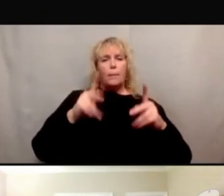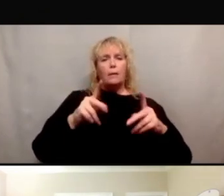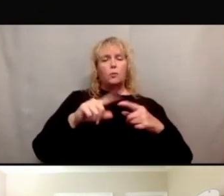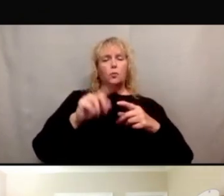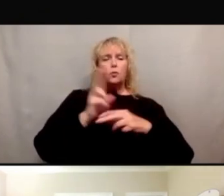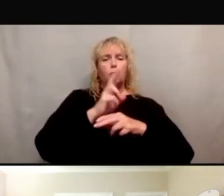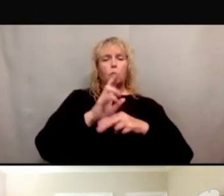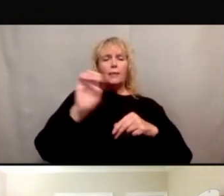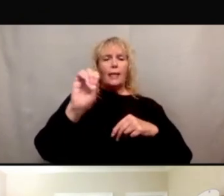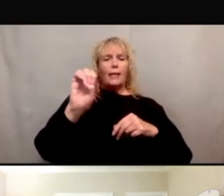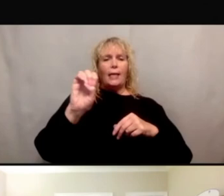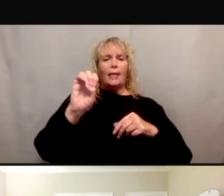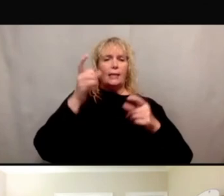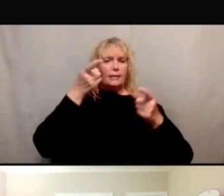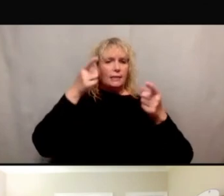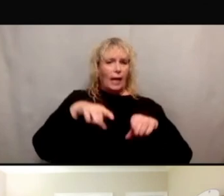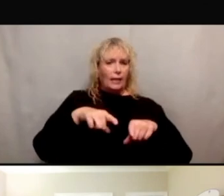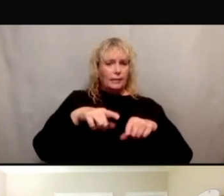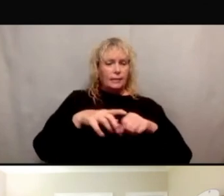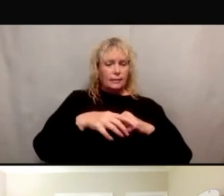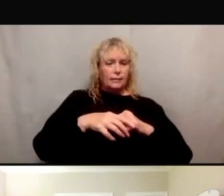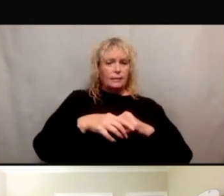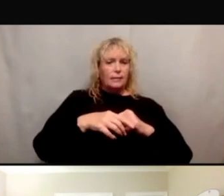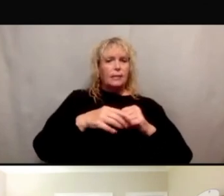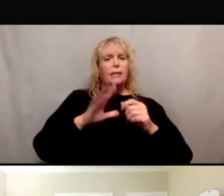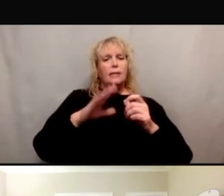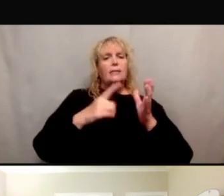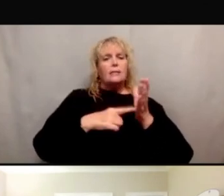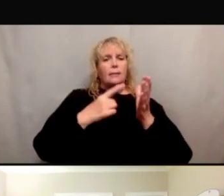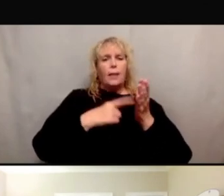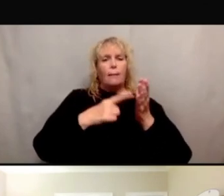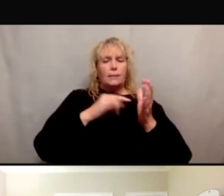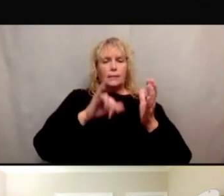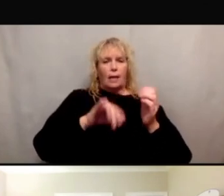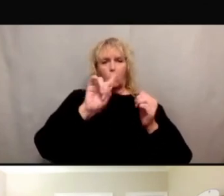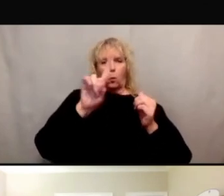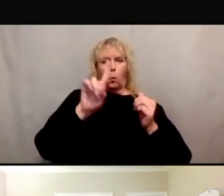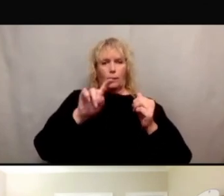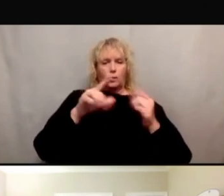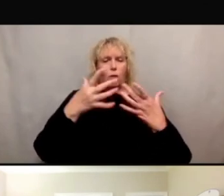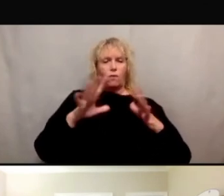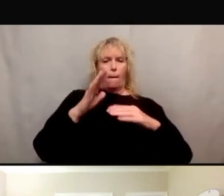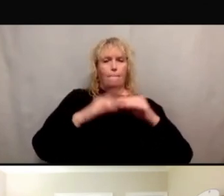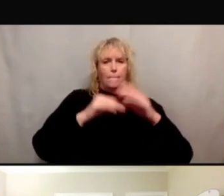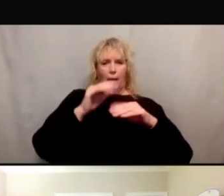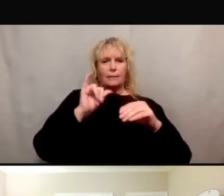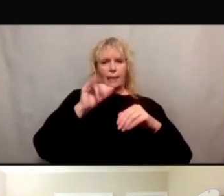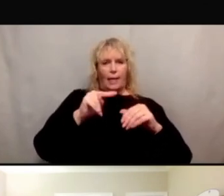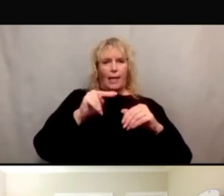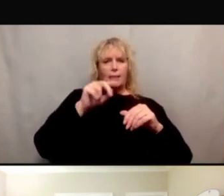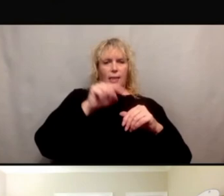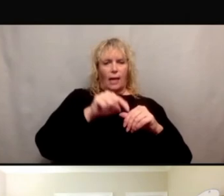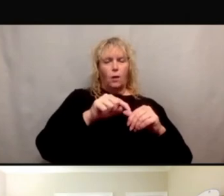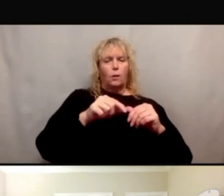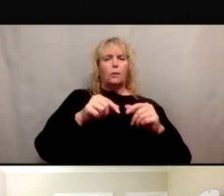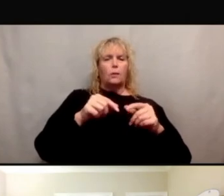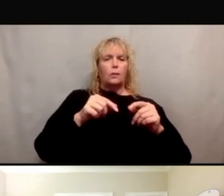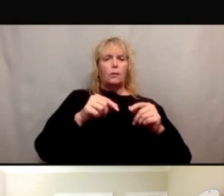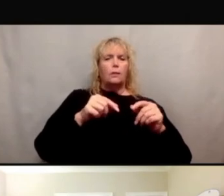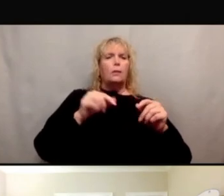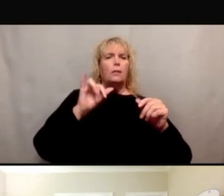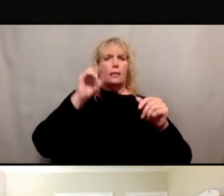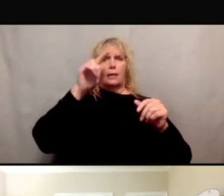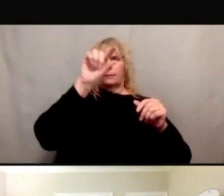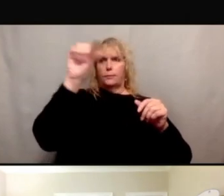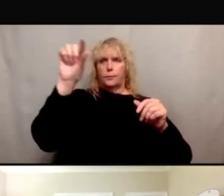-consent, sometimes some of those prompting and questions is built into that. And there's a place for, you know, participants,